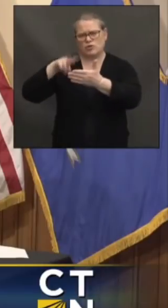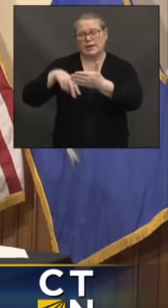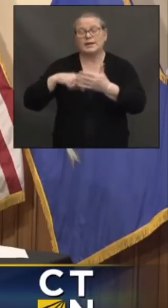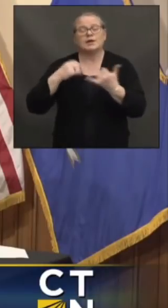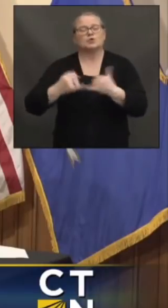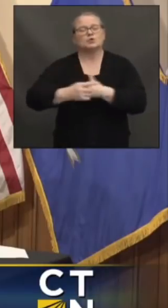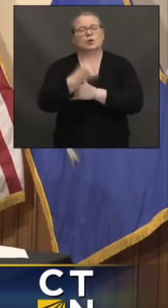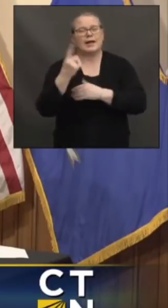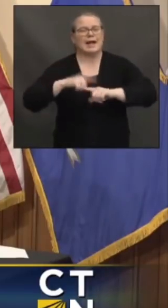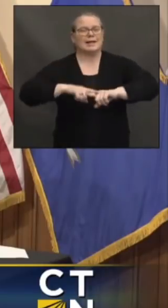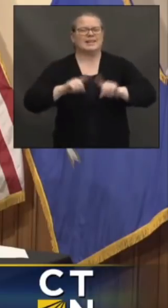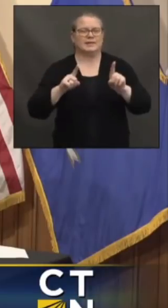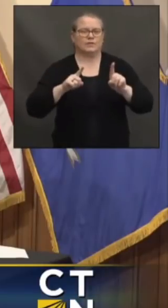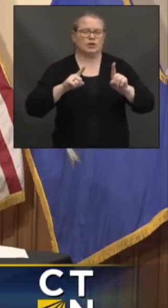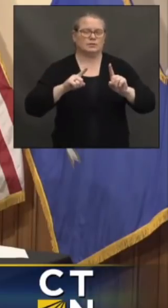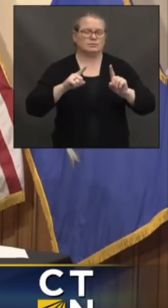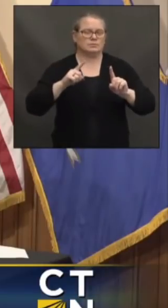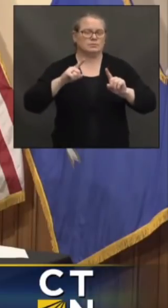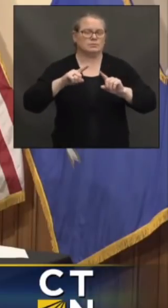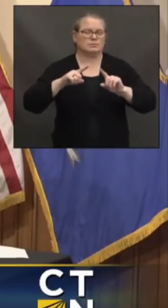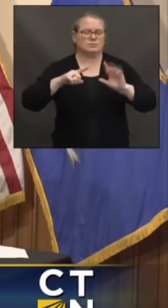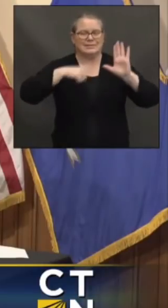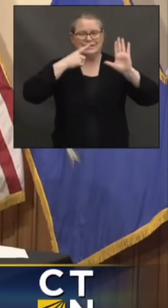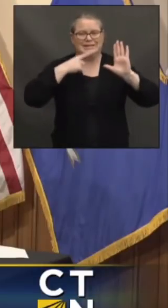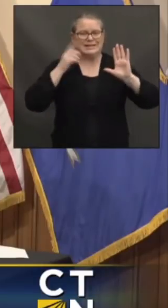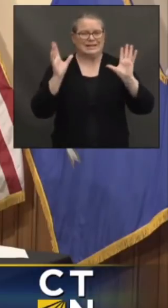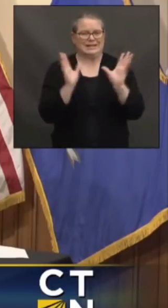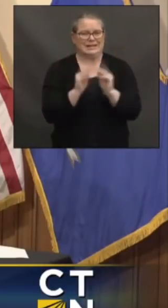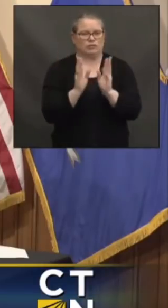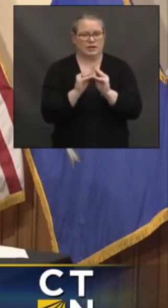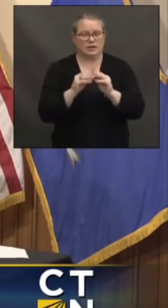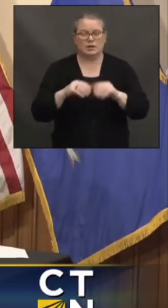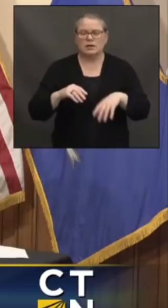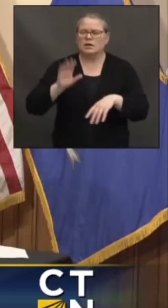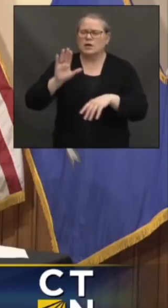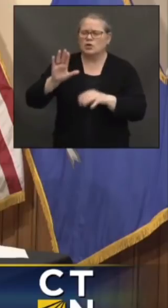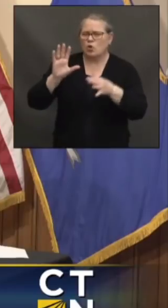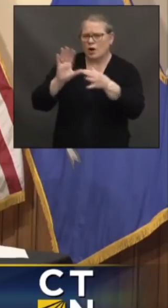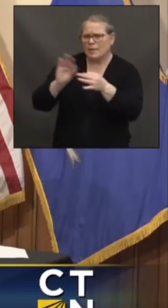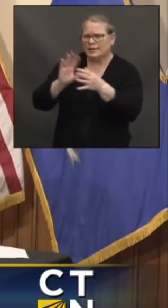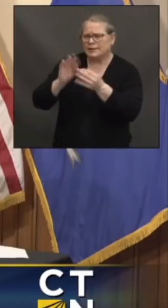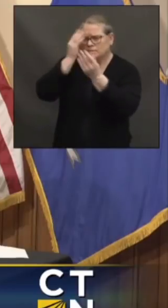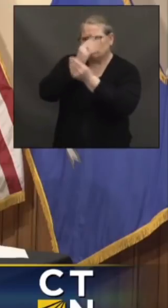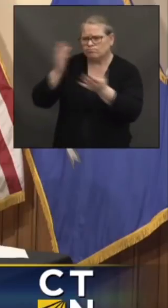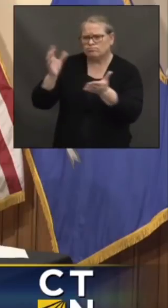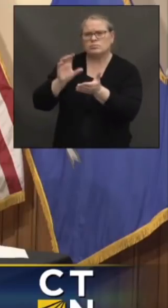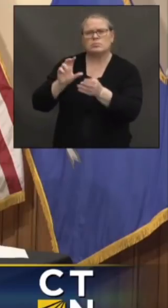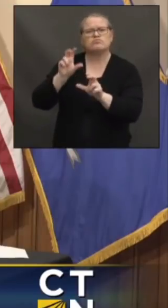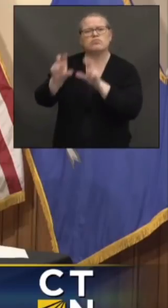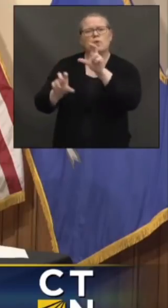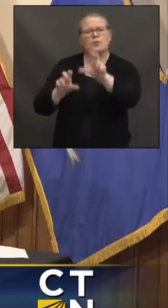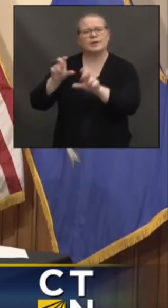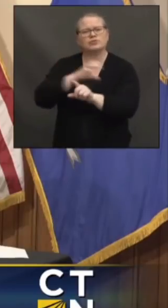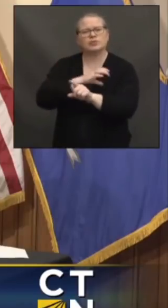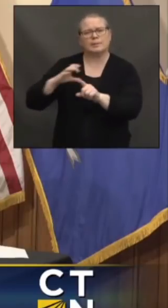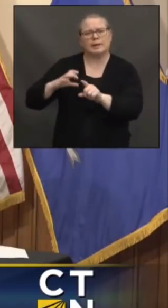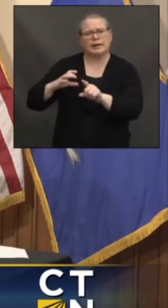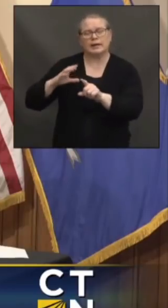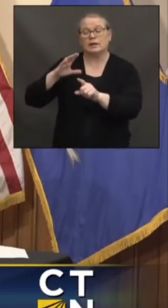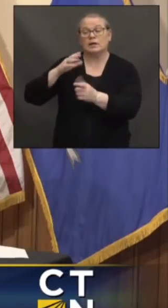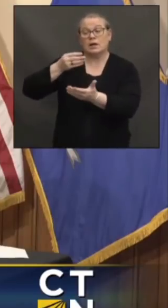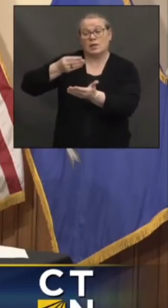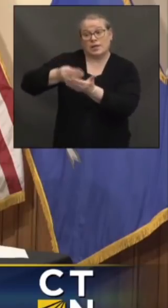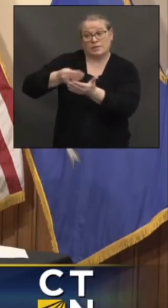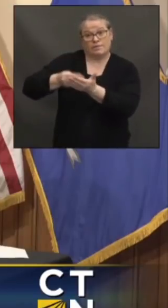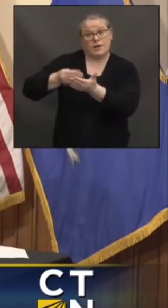essentially was your message to the Appropriations Committee? This is going to, you know, this funding issue is going to be taken care of in the budget so